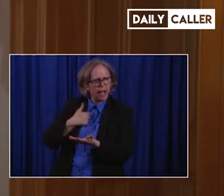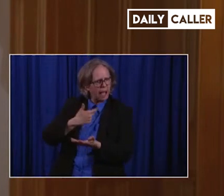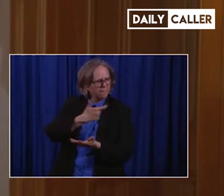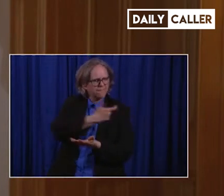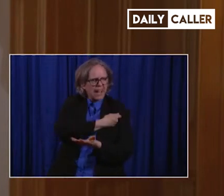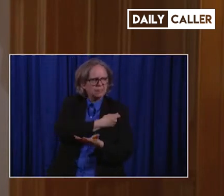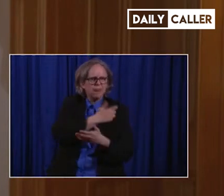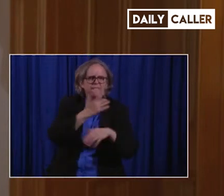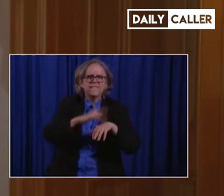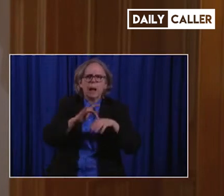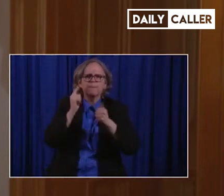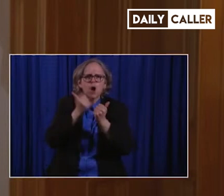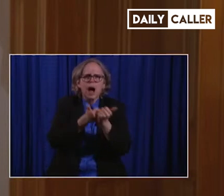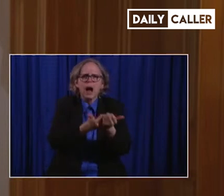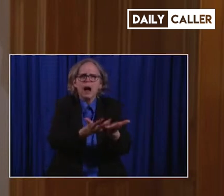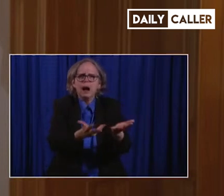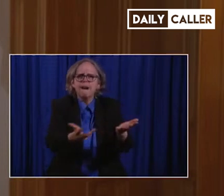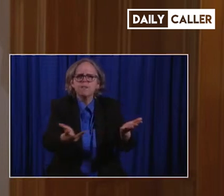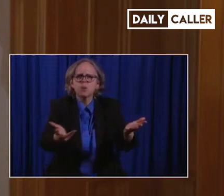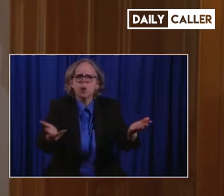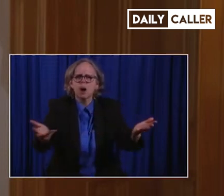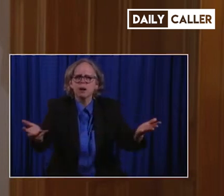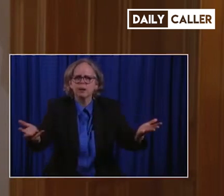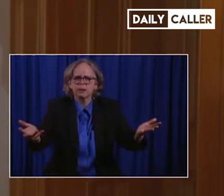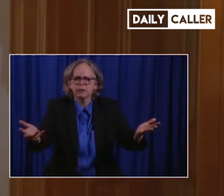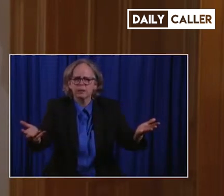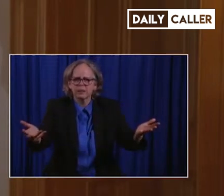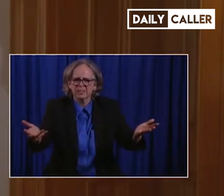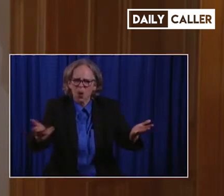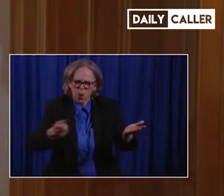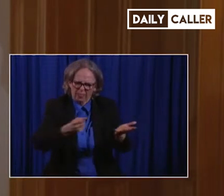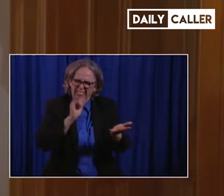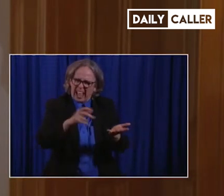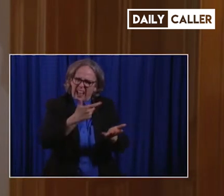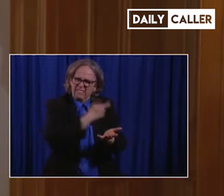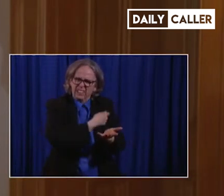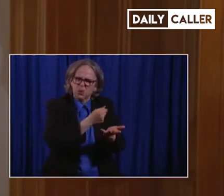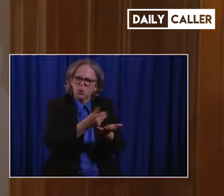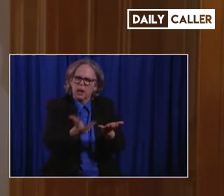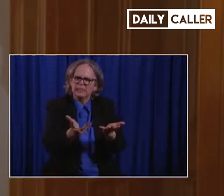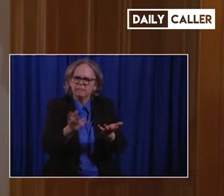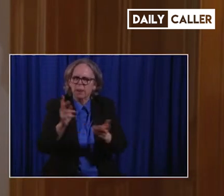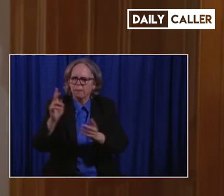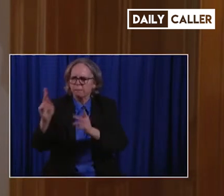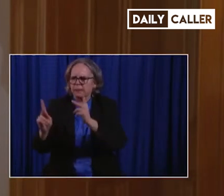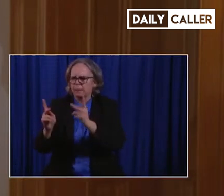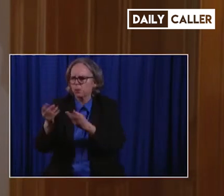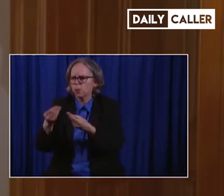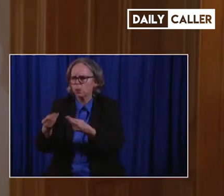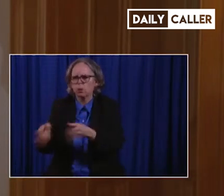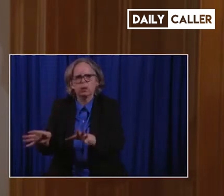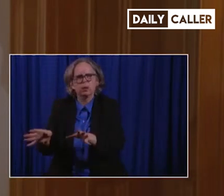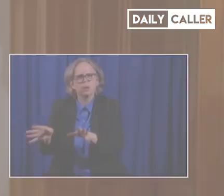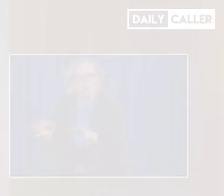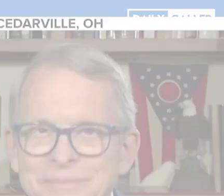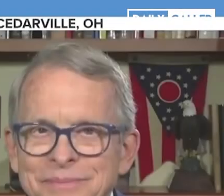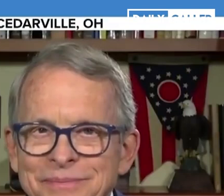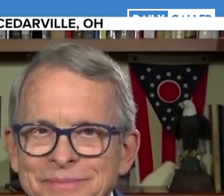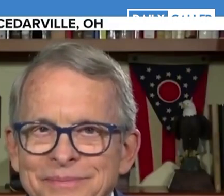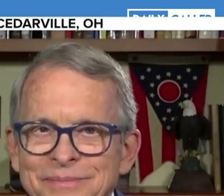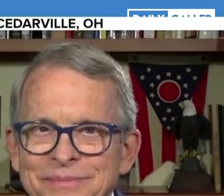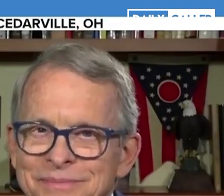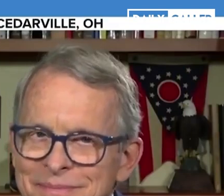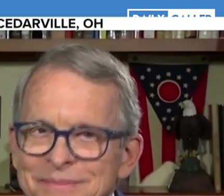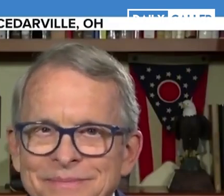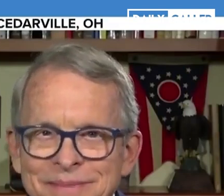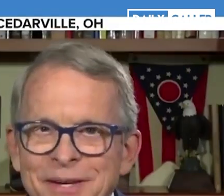anyone who wants it, the real waste is a life that is lost now to COVID-19. Thanks for